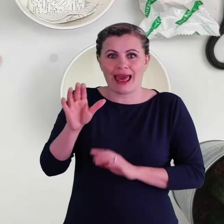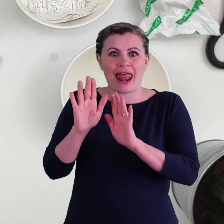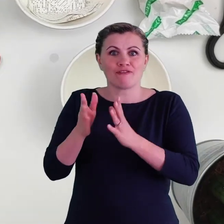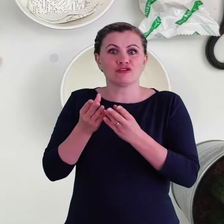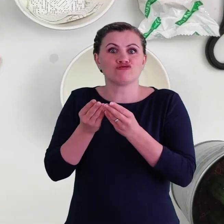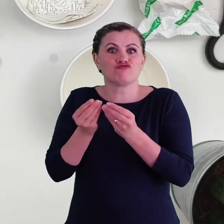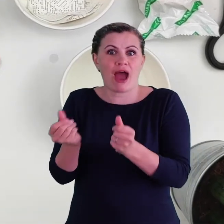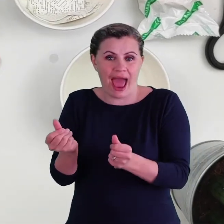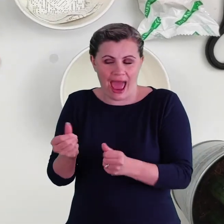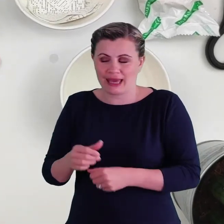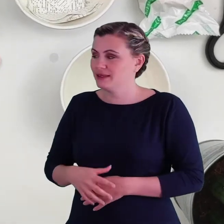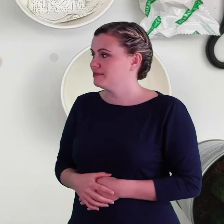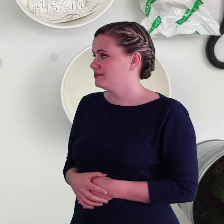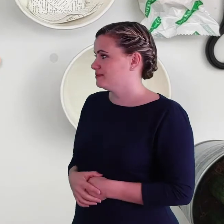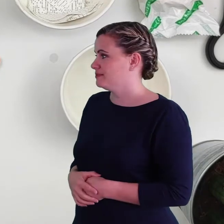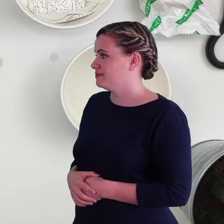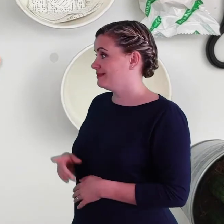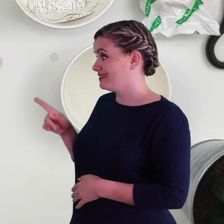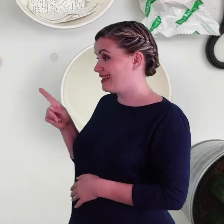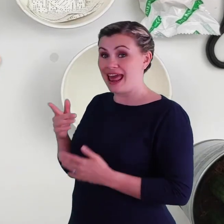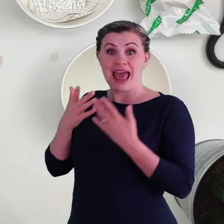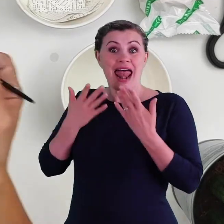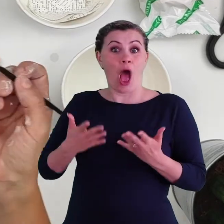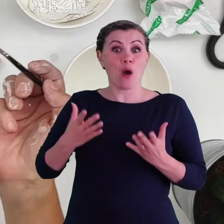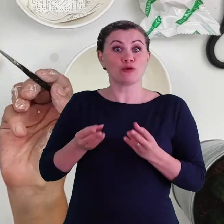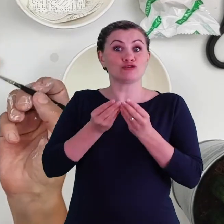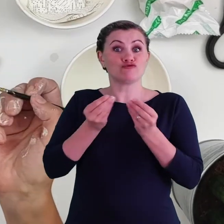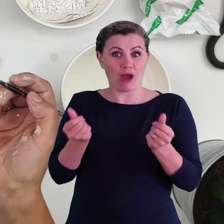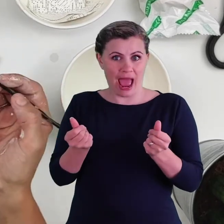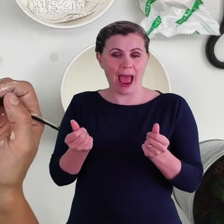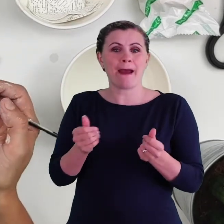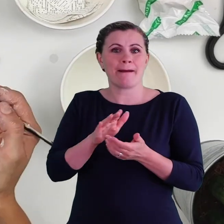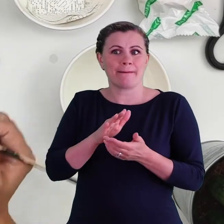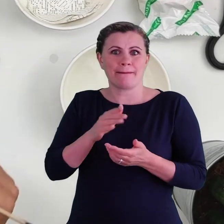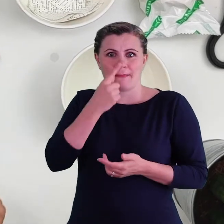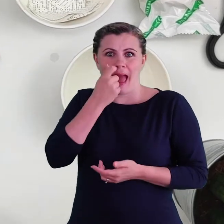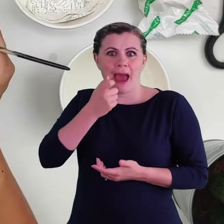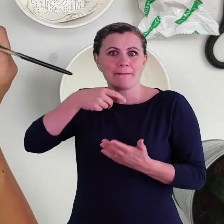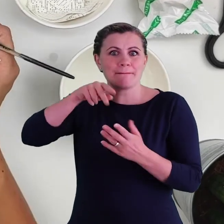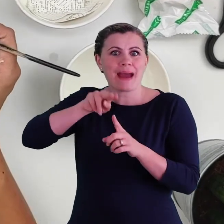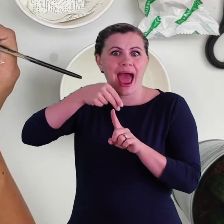Then once it is completely dry it's time to decorate.